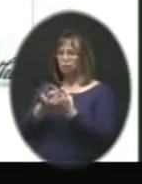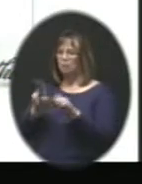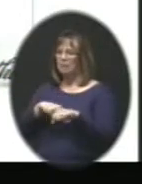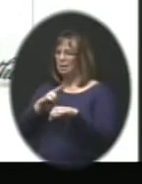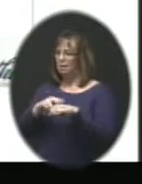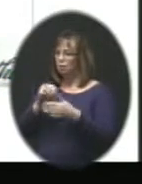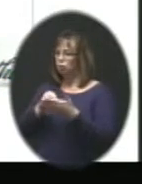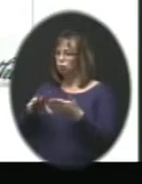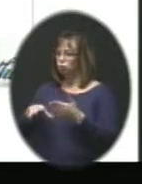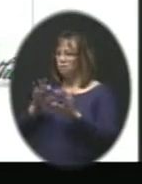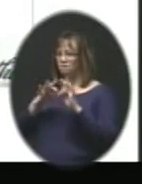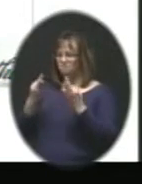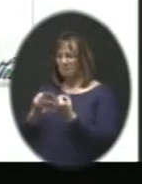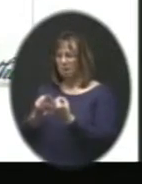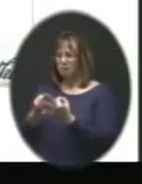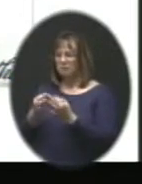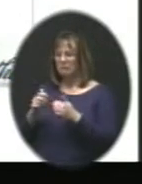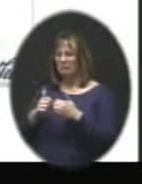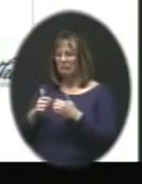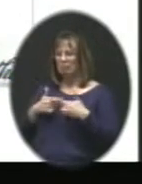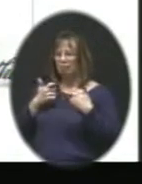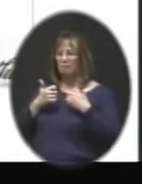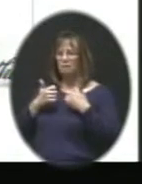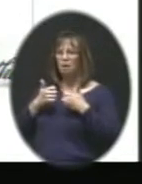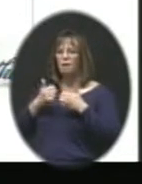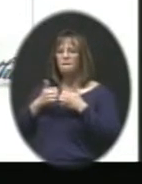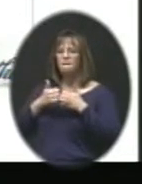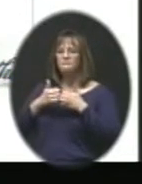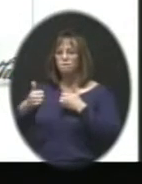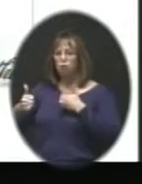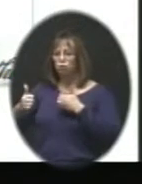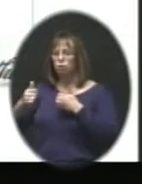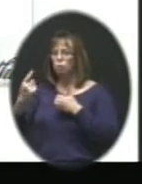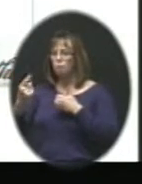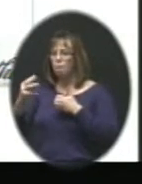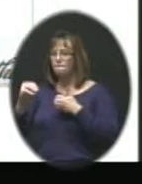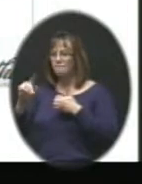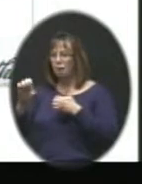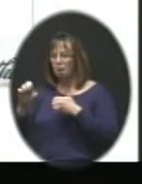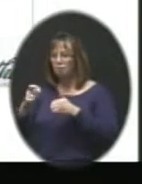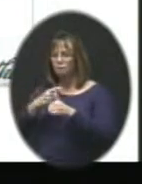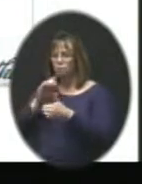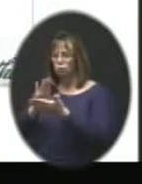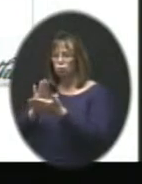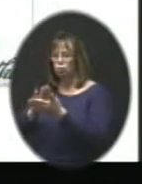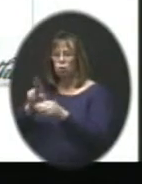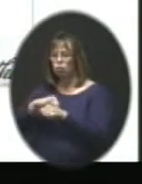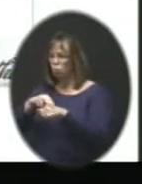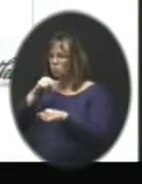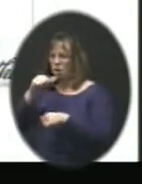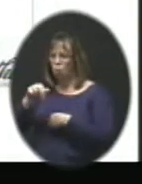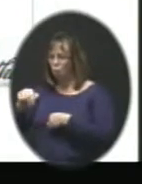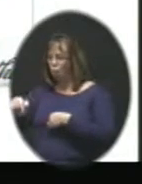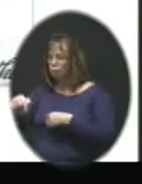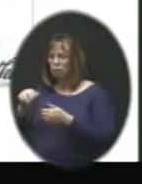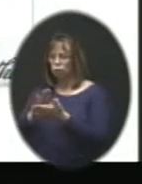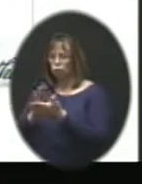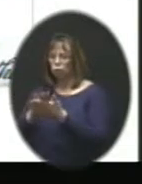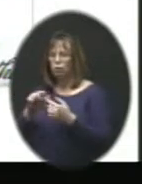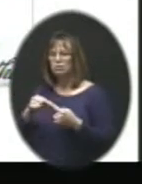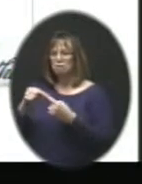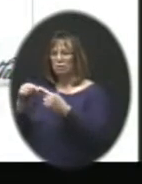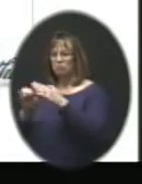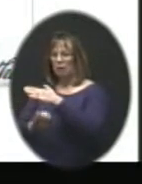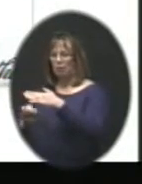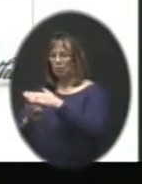students and families that live farther than a mile, further than a mile from the school, typically aren't walking to school anyway, especially at an elementary